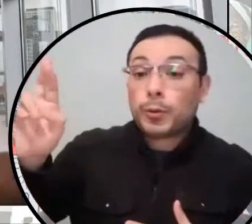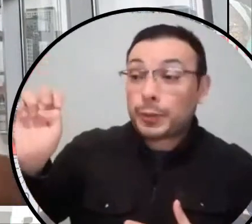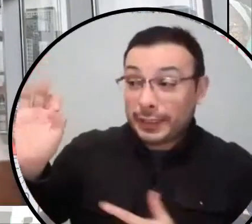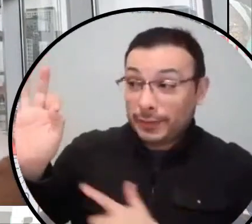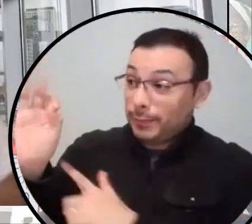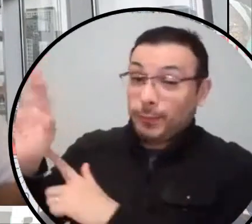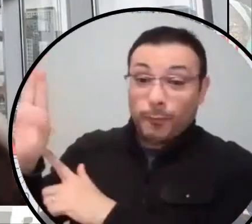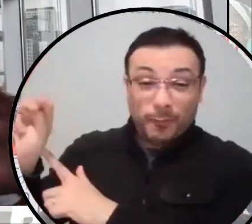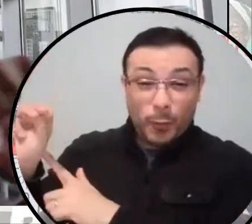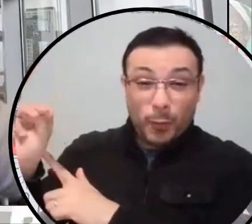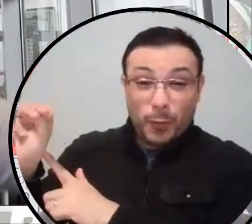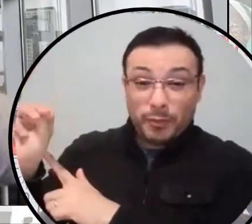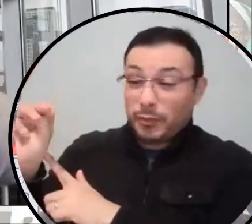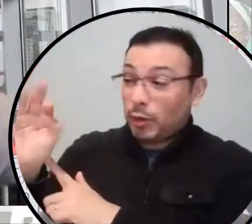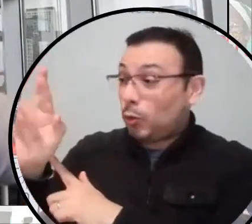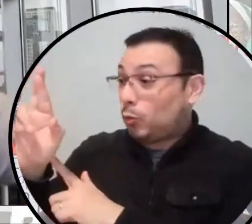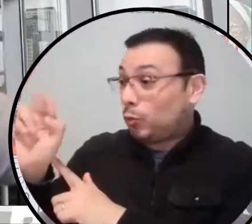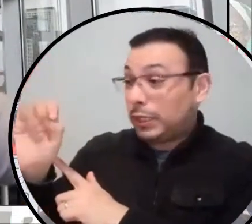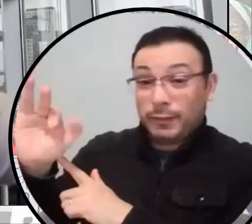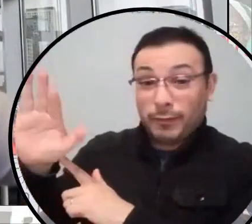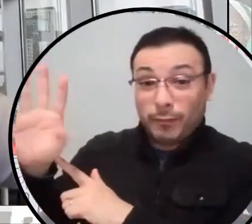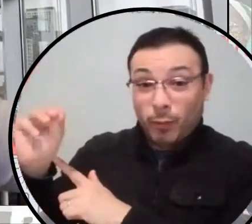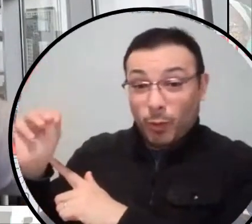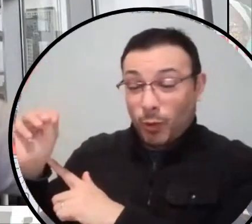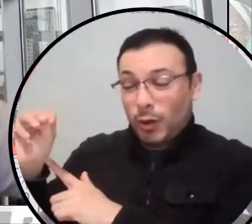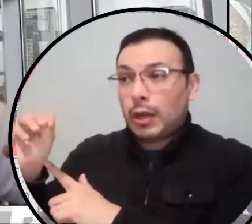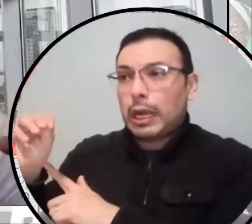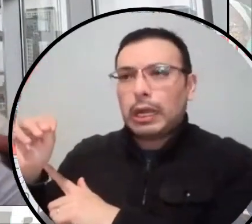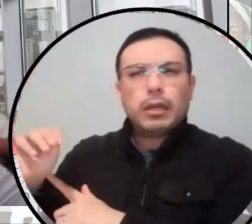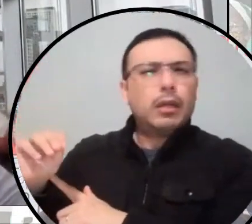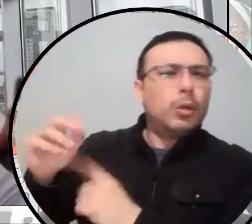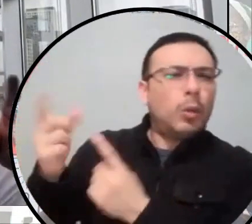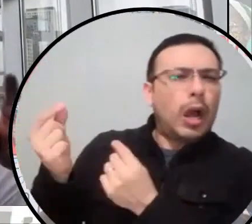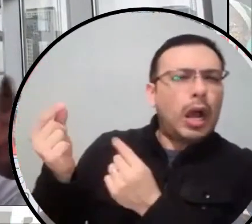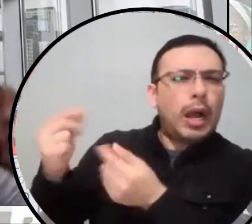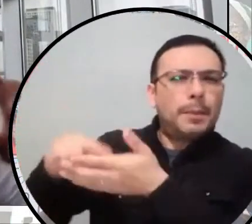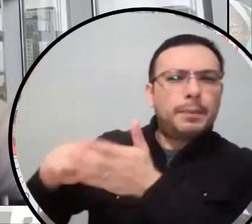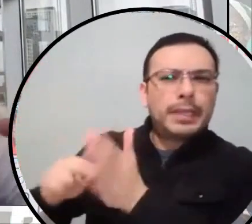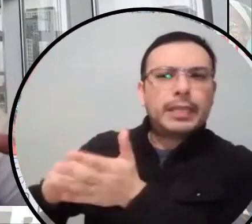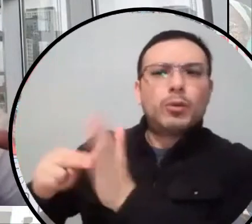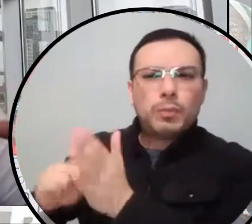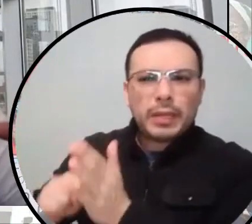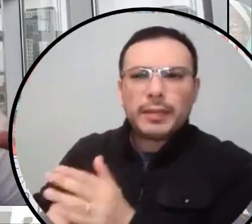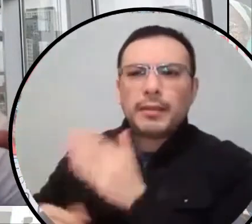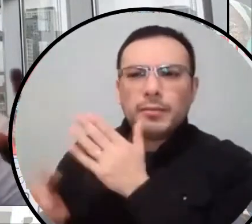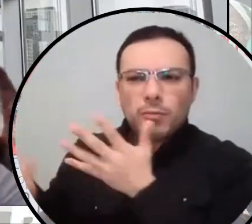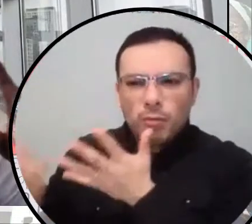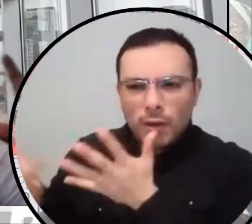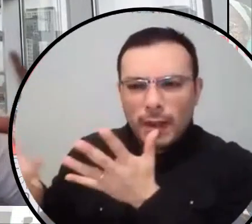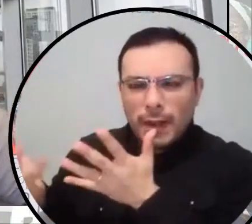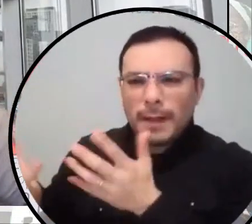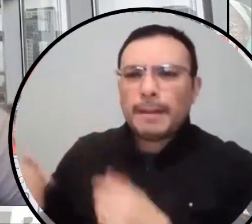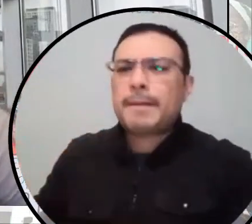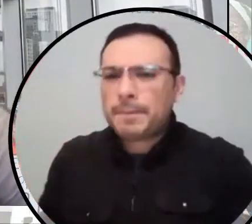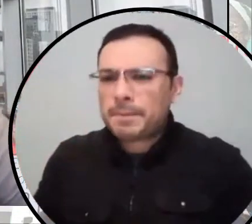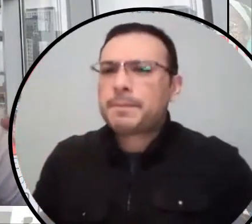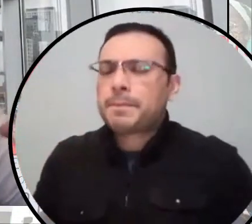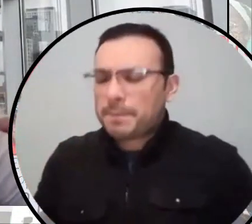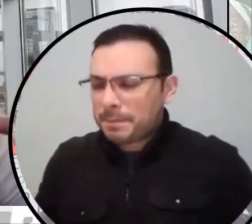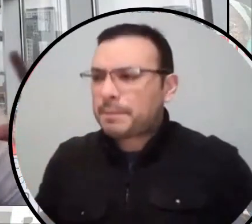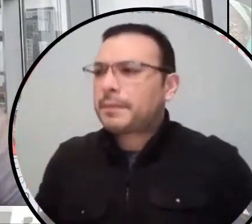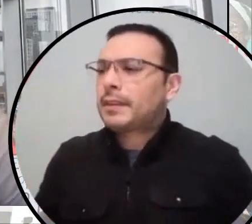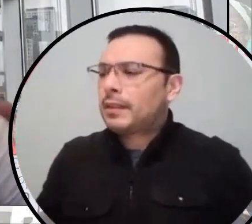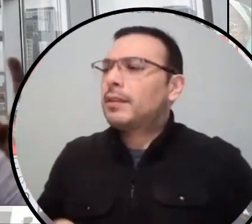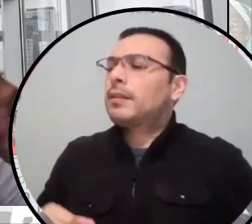and not into the communities. And the police don't need the money, right? So I think reform and abolition sort of people